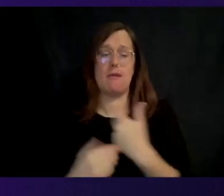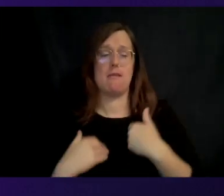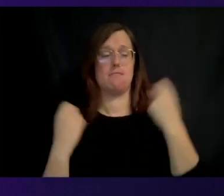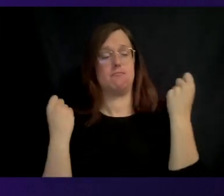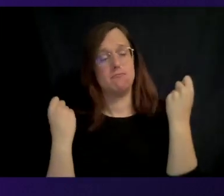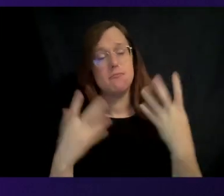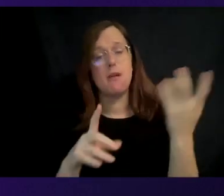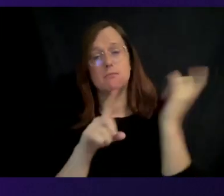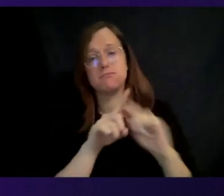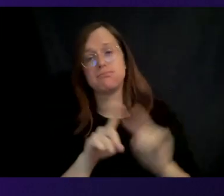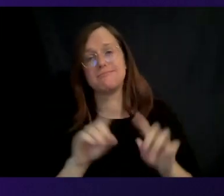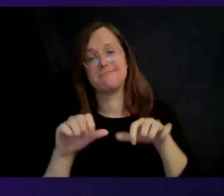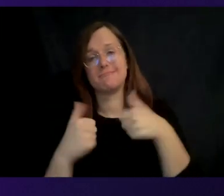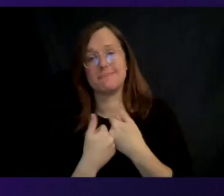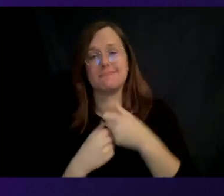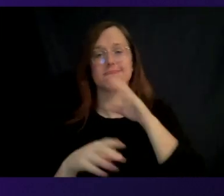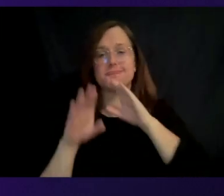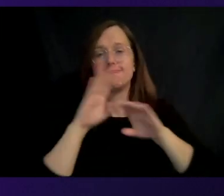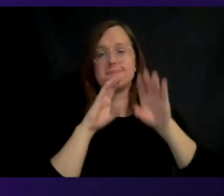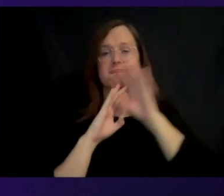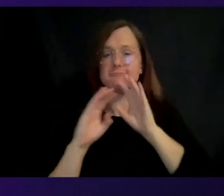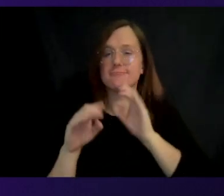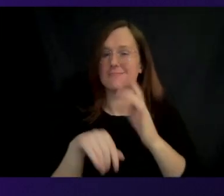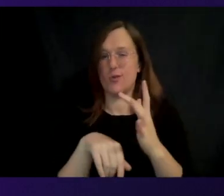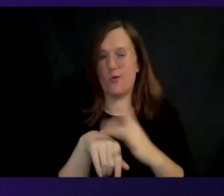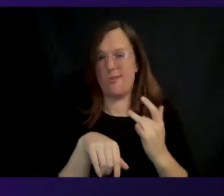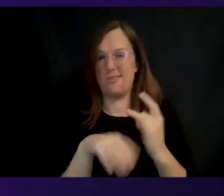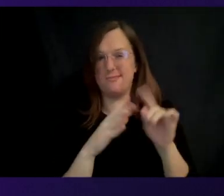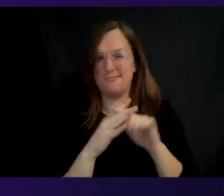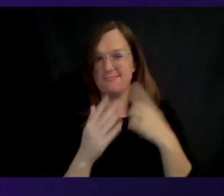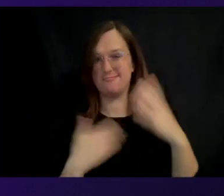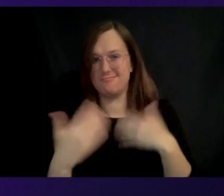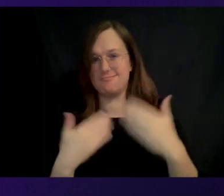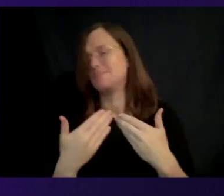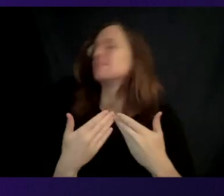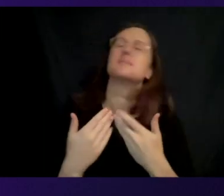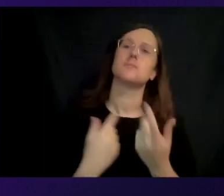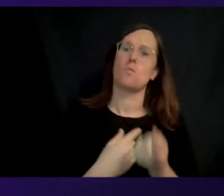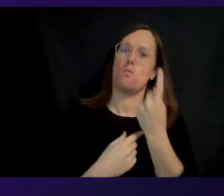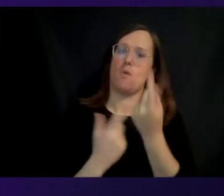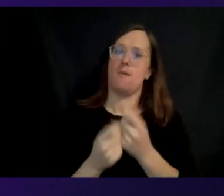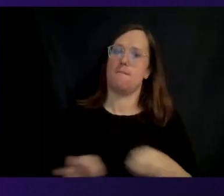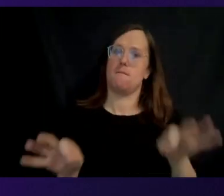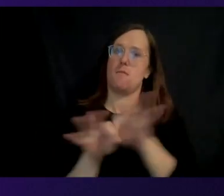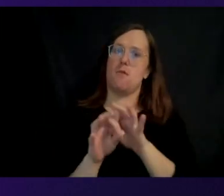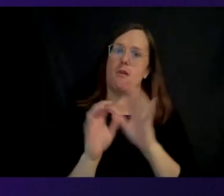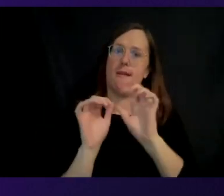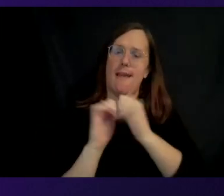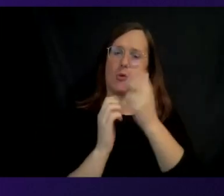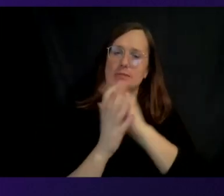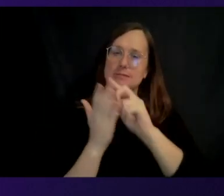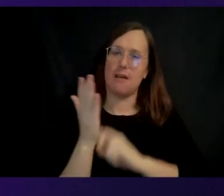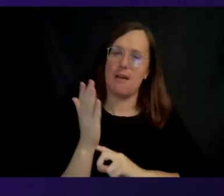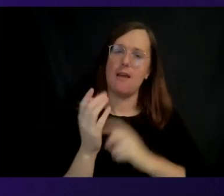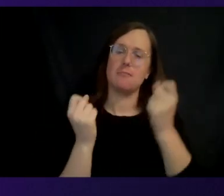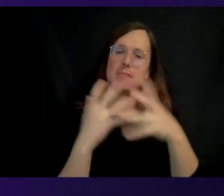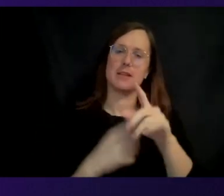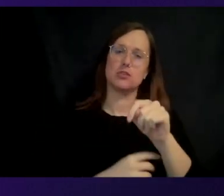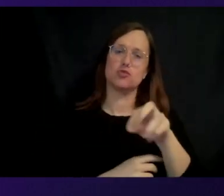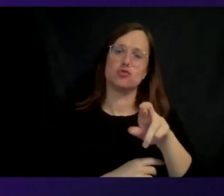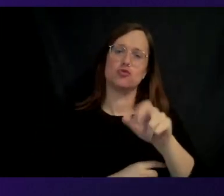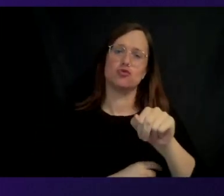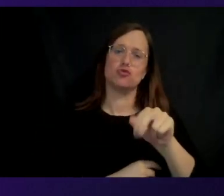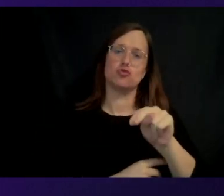early on. One of the key ones is how to design and get so many transistors in a single ship like we talked before.